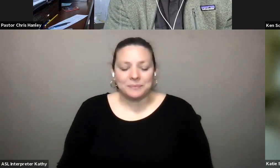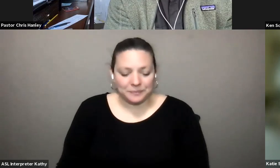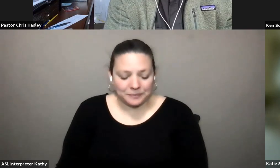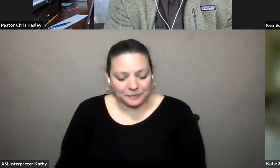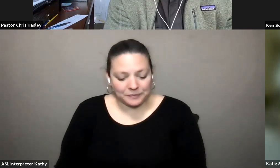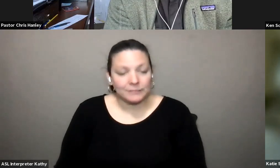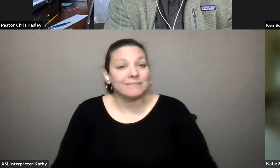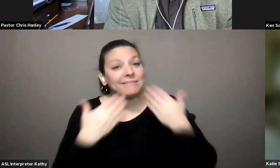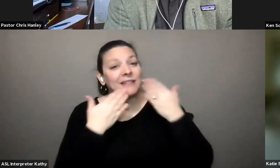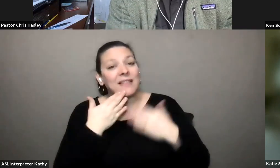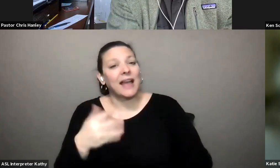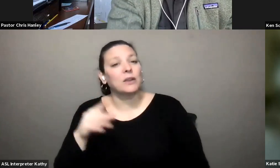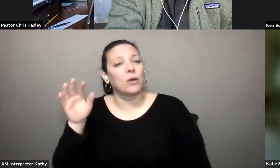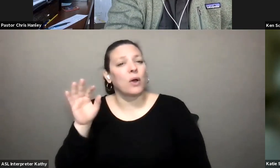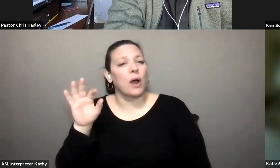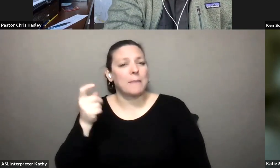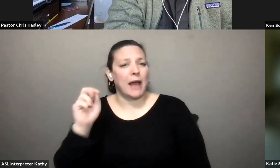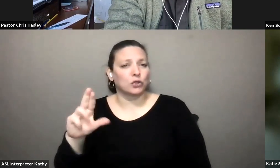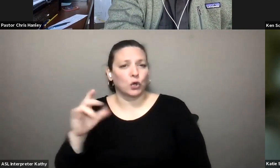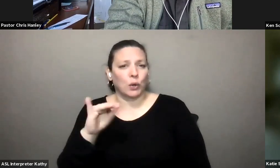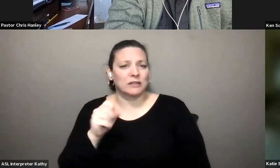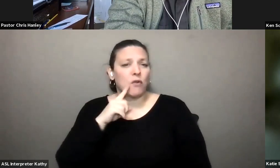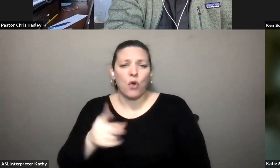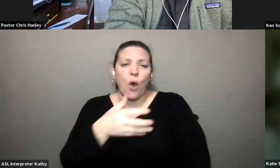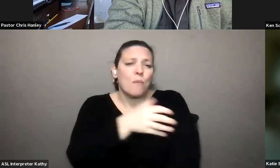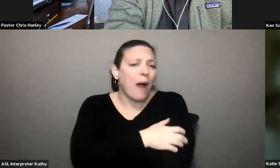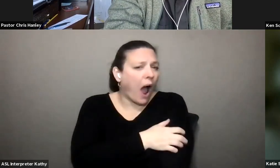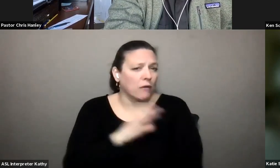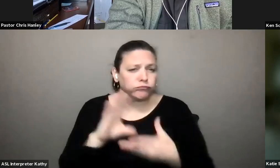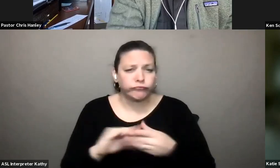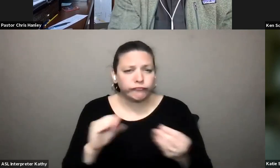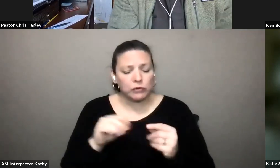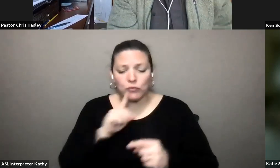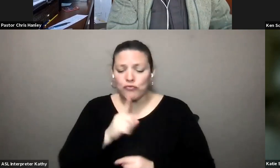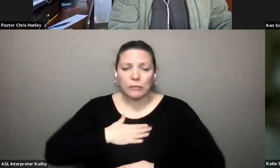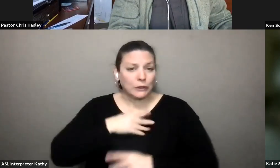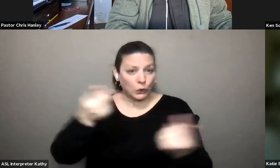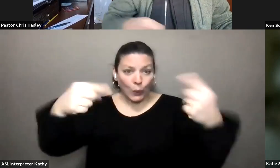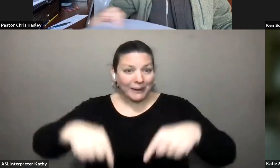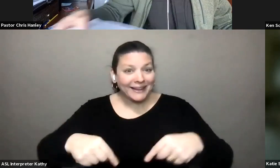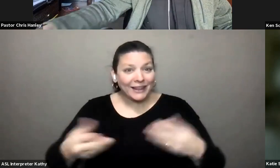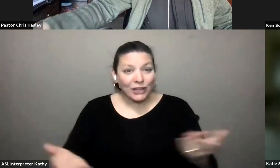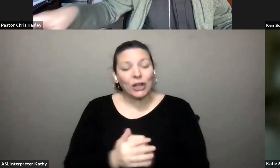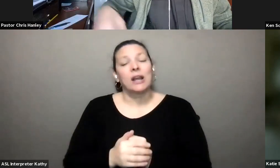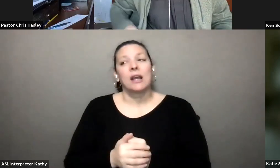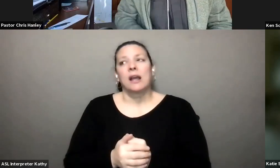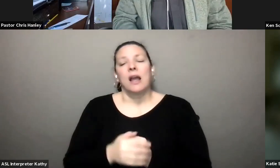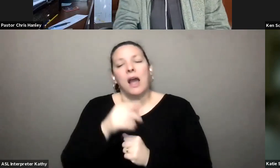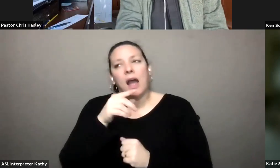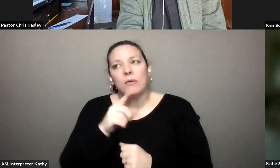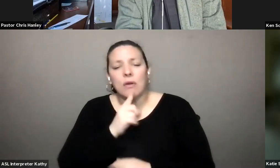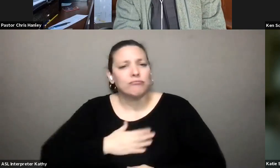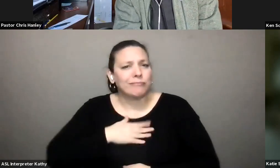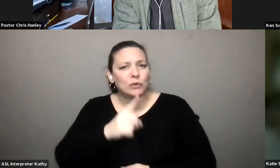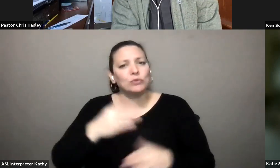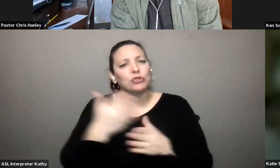thank you pastor chris and ken for the powerful testimony we really appreciate you being here and really appreciate you sharing those stories